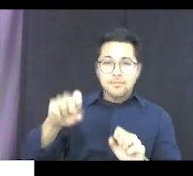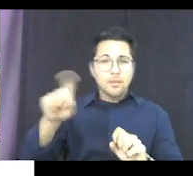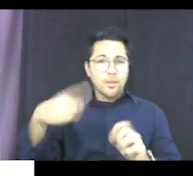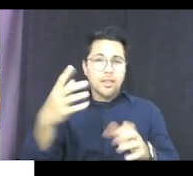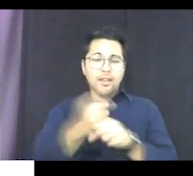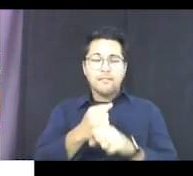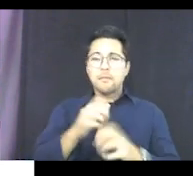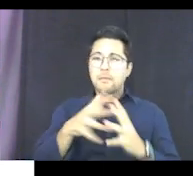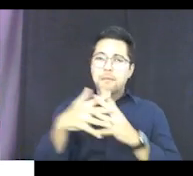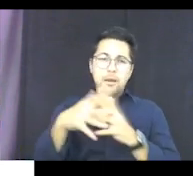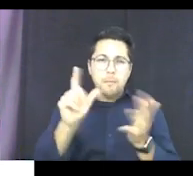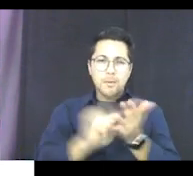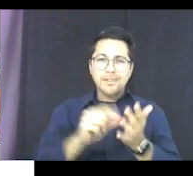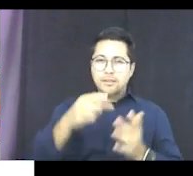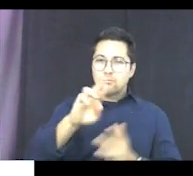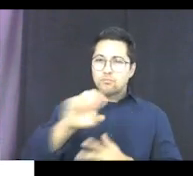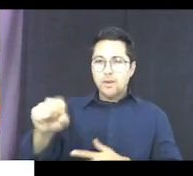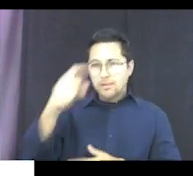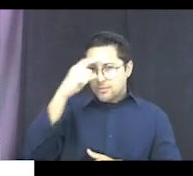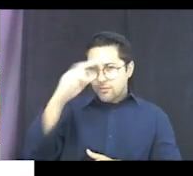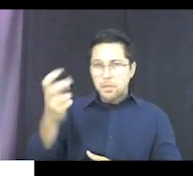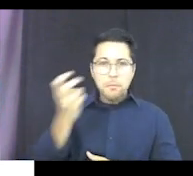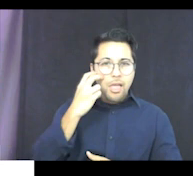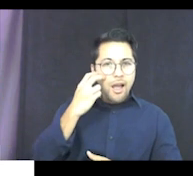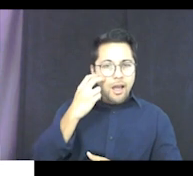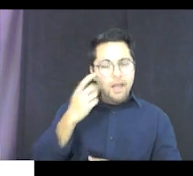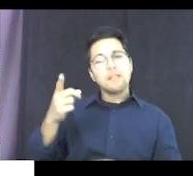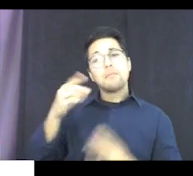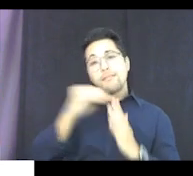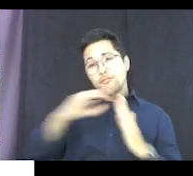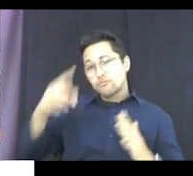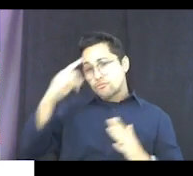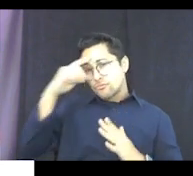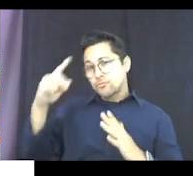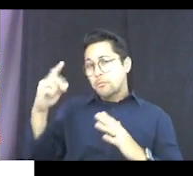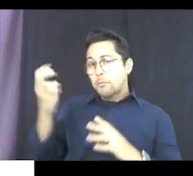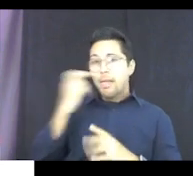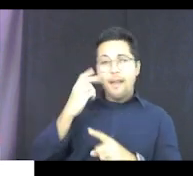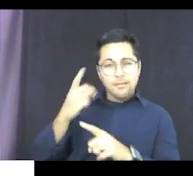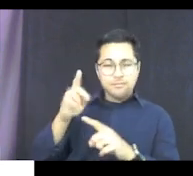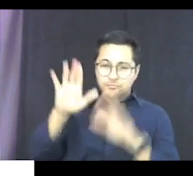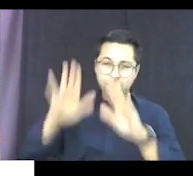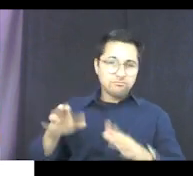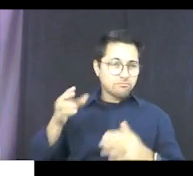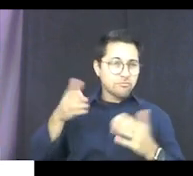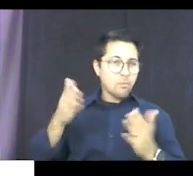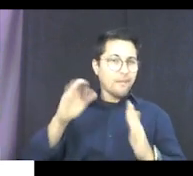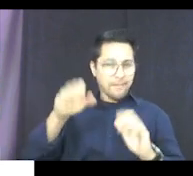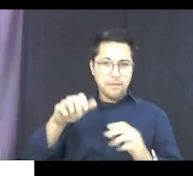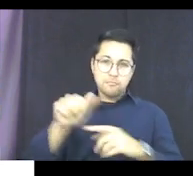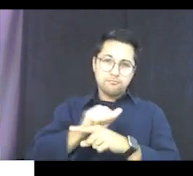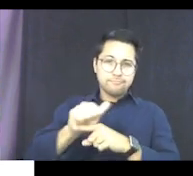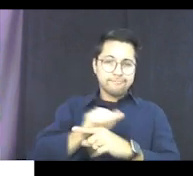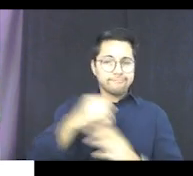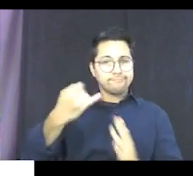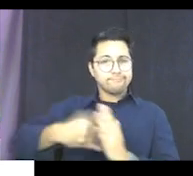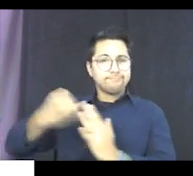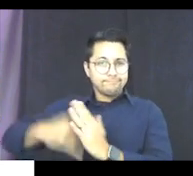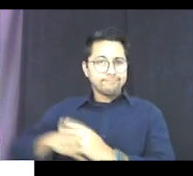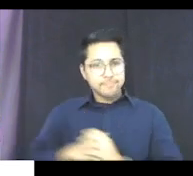Printing House for the Blind. Again, the link is going to be on that PDF. But for students who are blind, this is really a great way for them to be able to practice drawing.